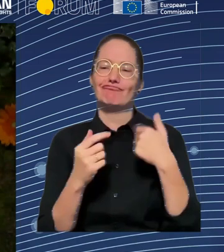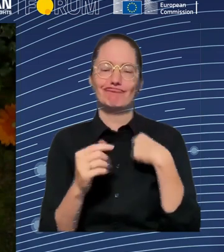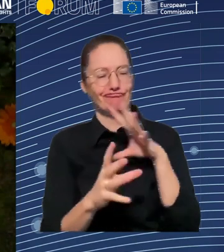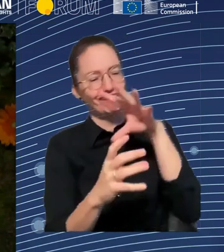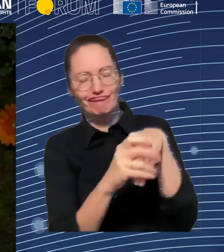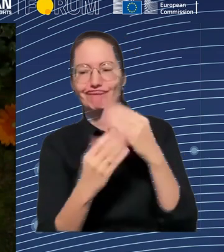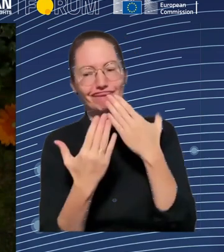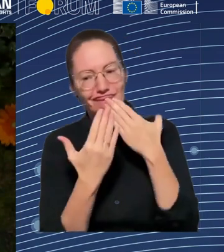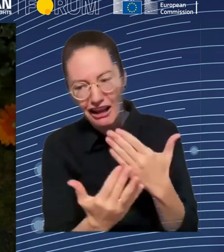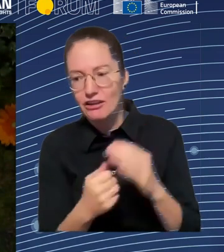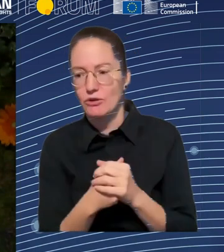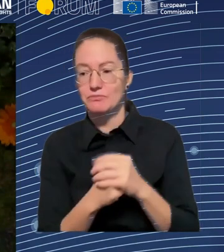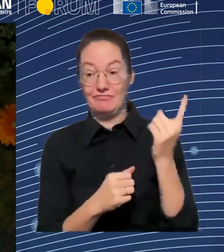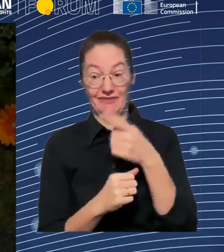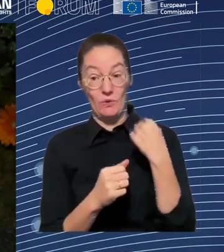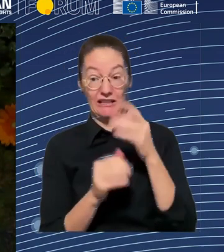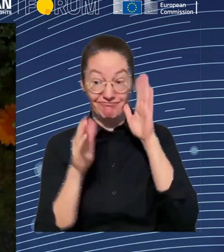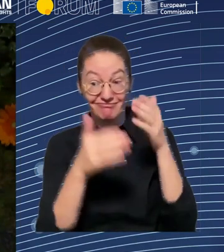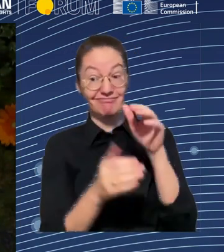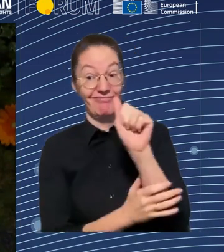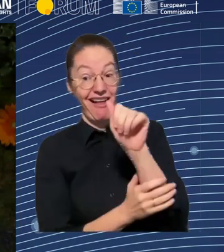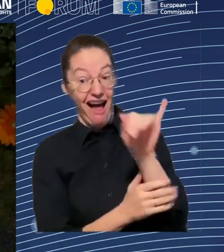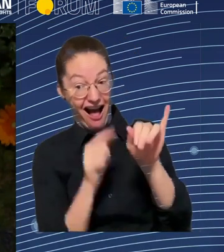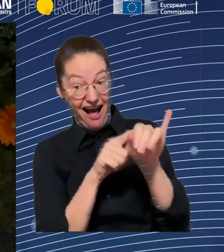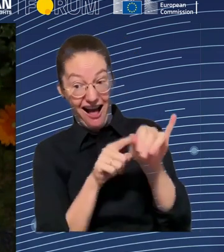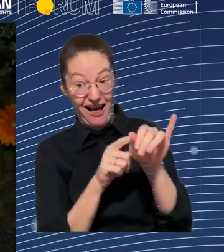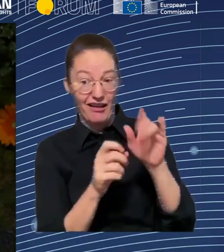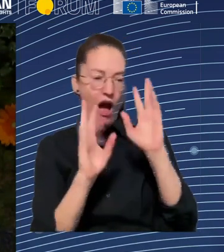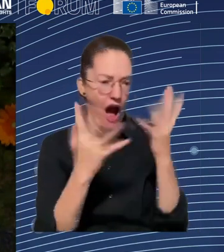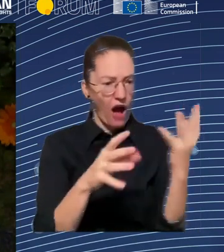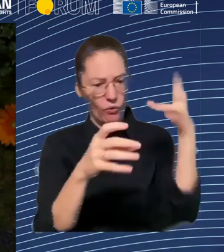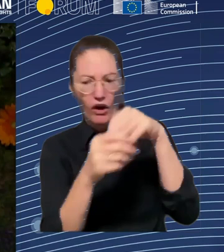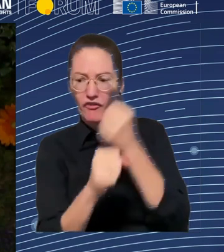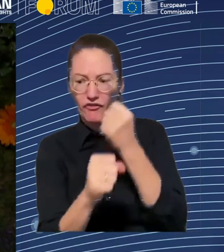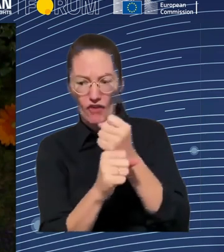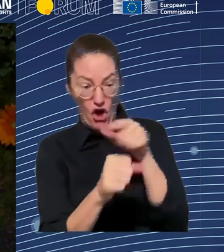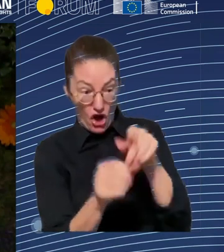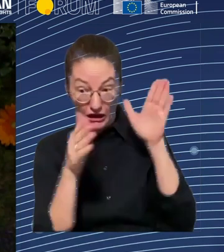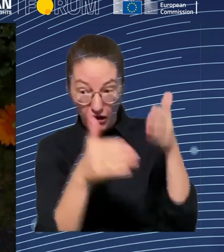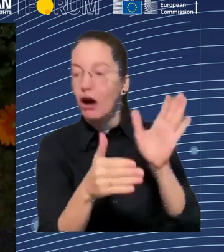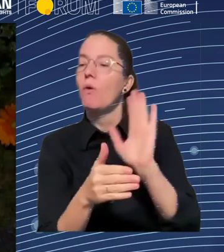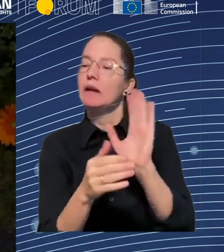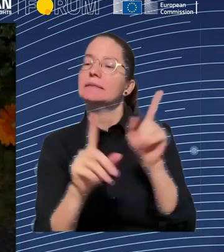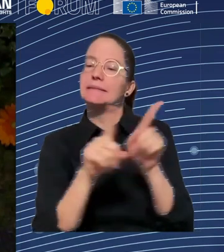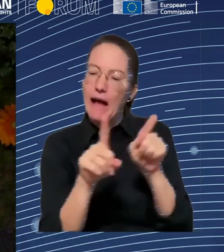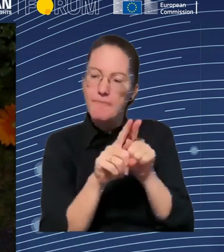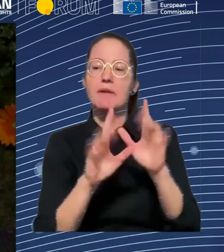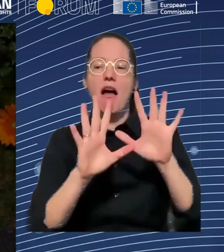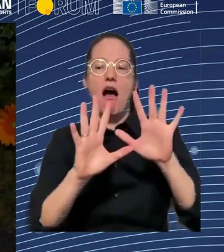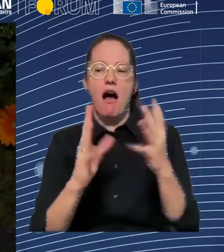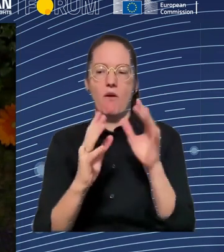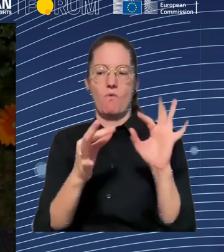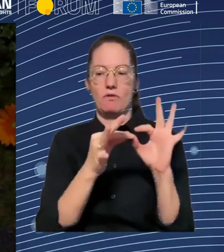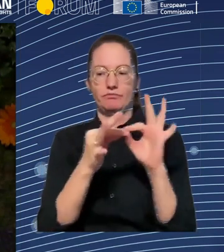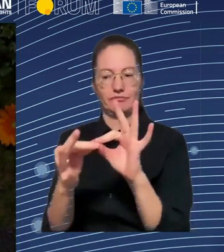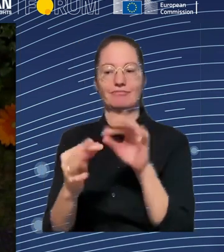So, really, what we think about when we talk about algorithmic management is the pretty much whole set of the traditional employer functions, from